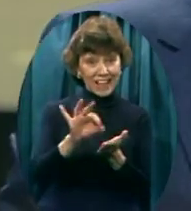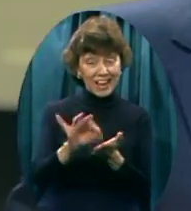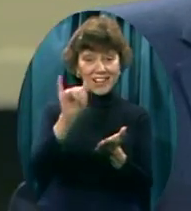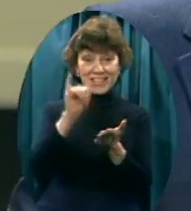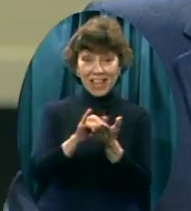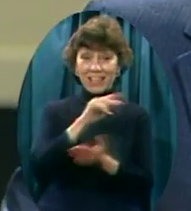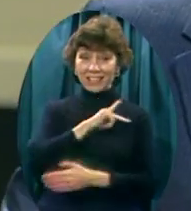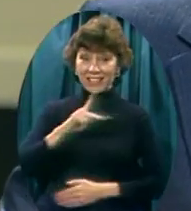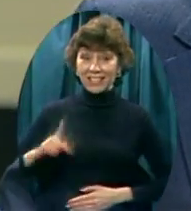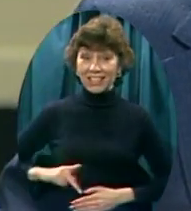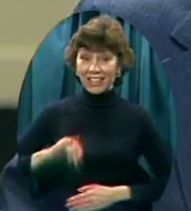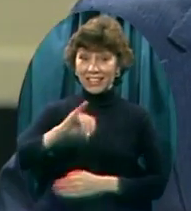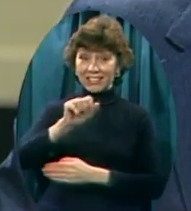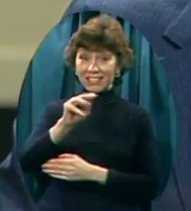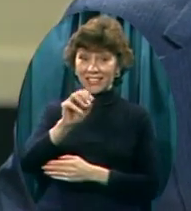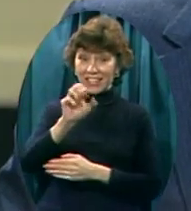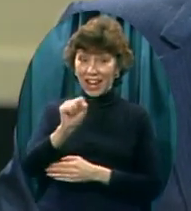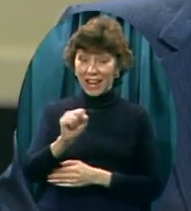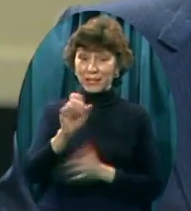Bible